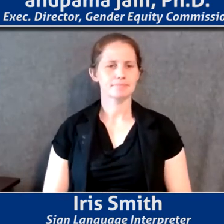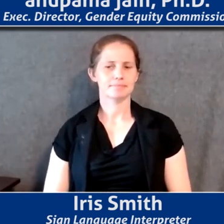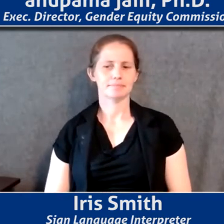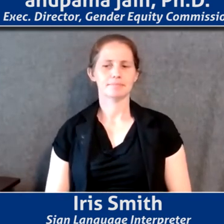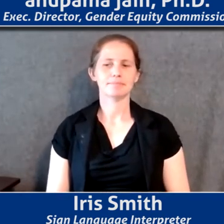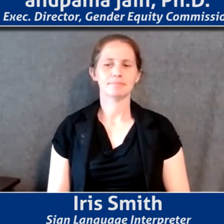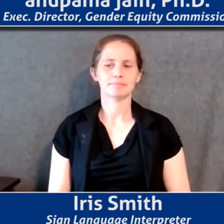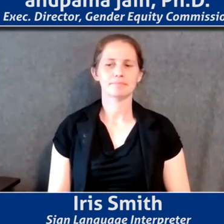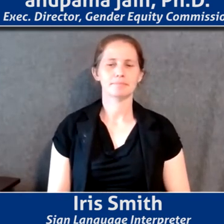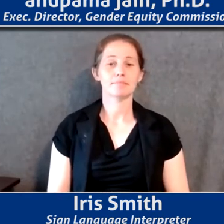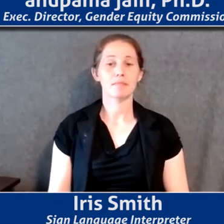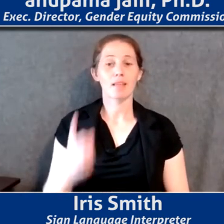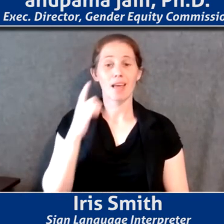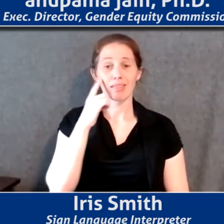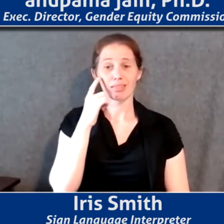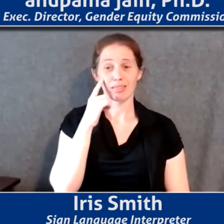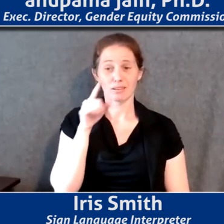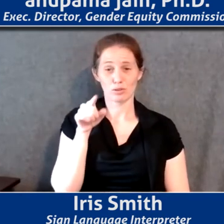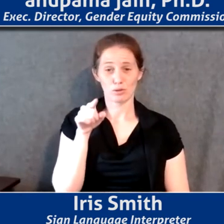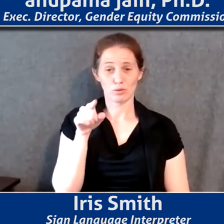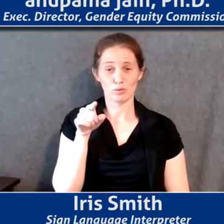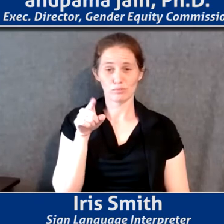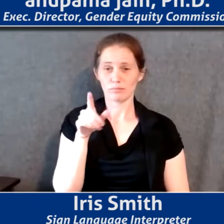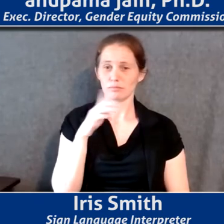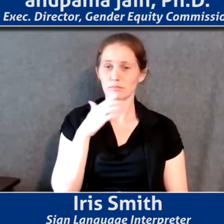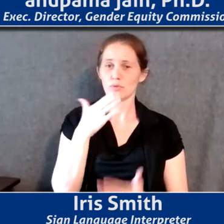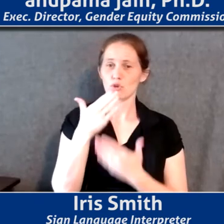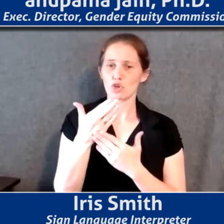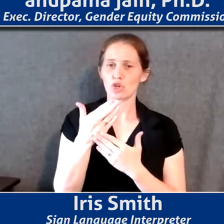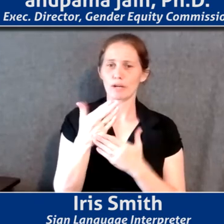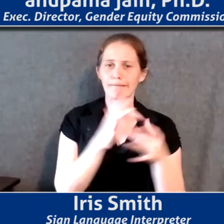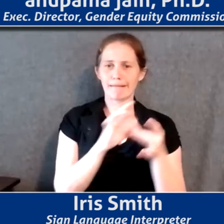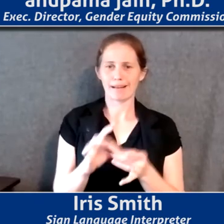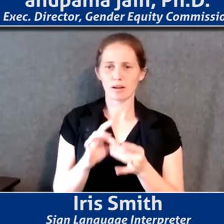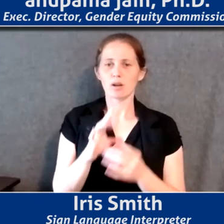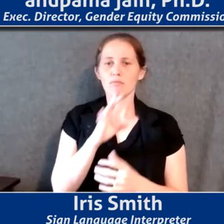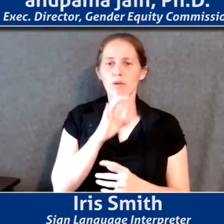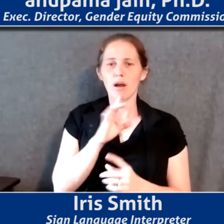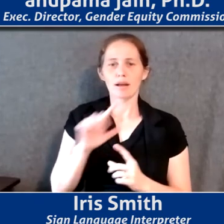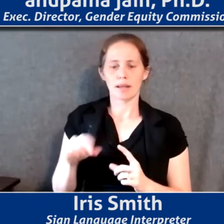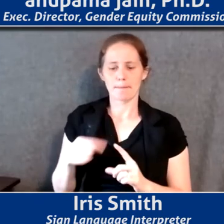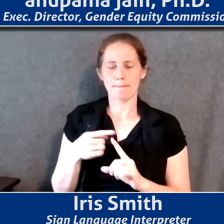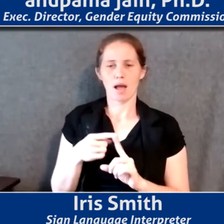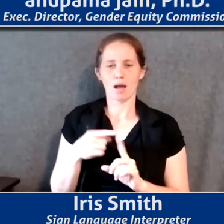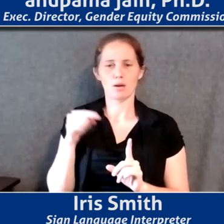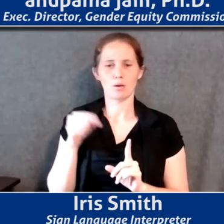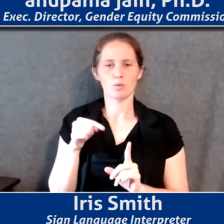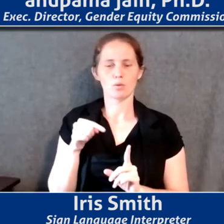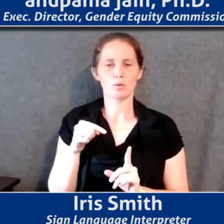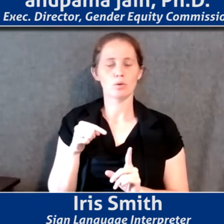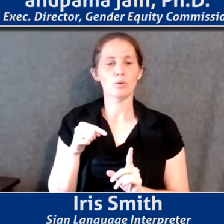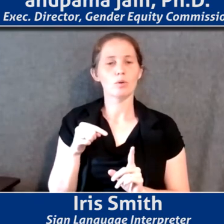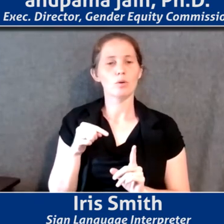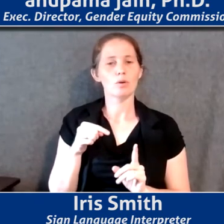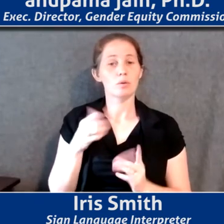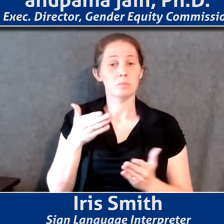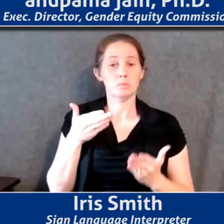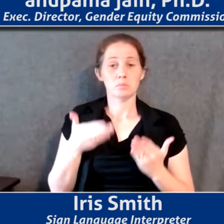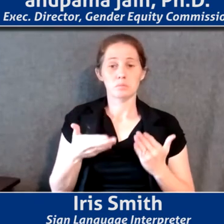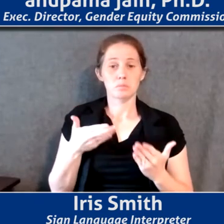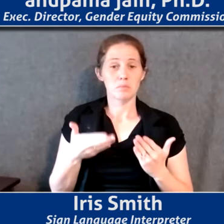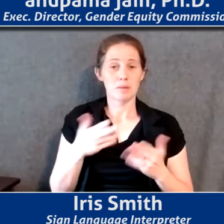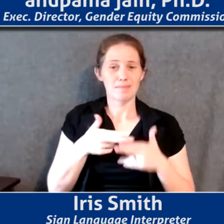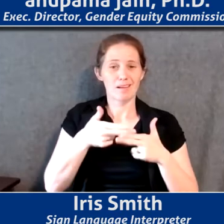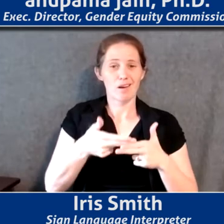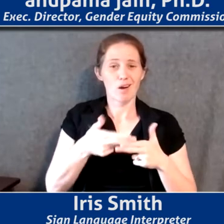And I think you really made a great analogy that we're talking about what might be called